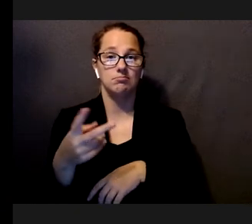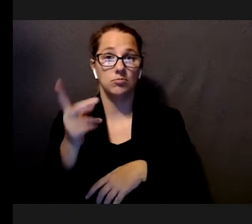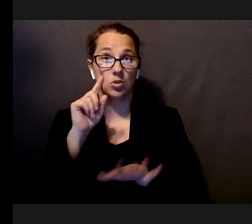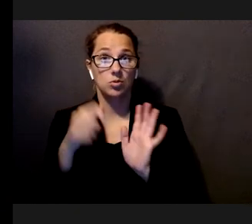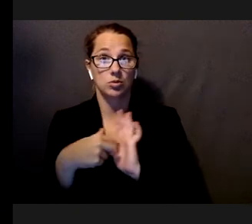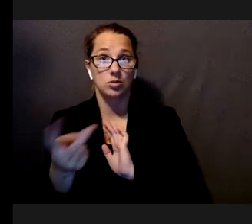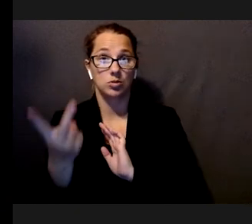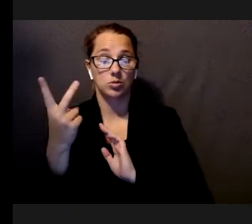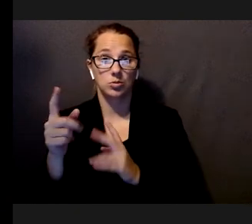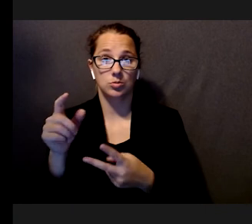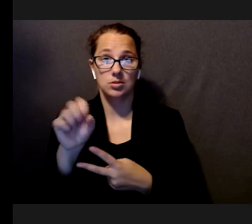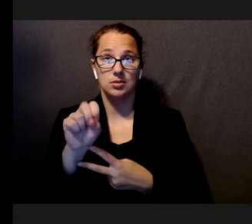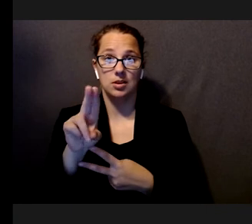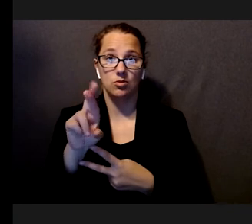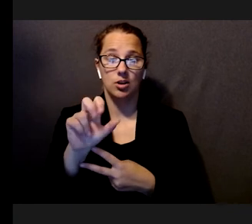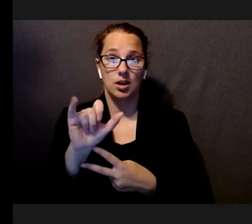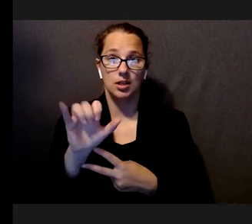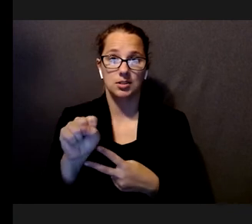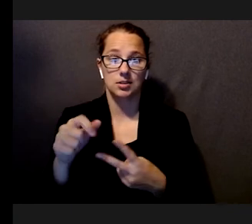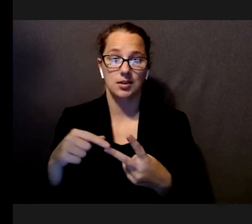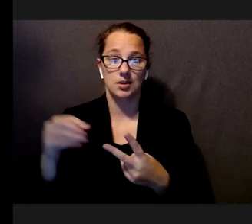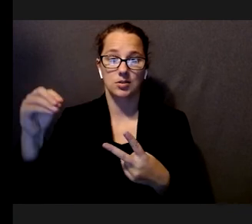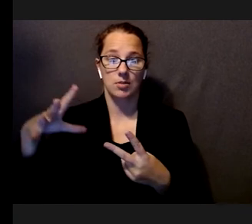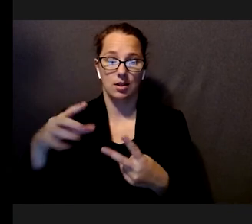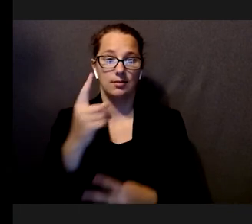are combined, sun rays and spotlight.